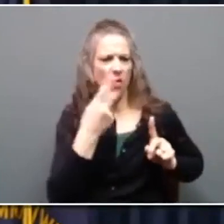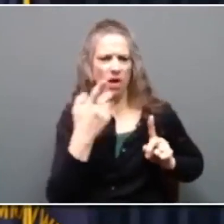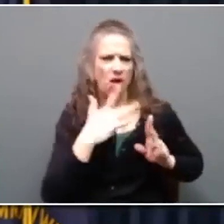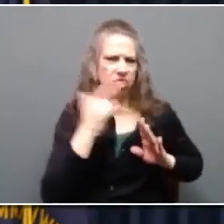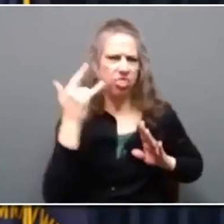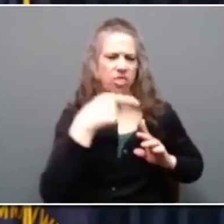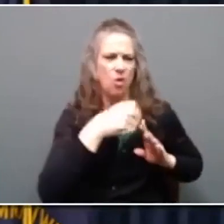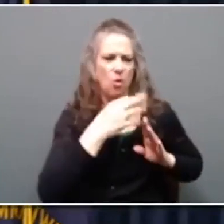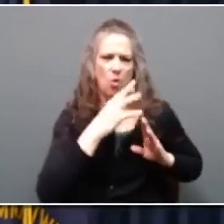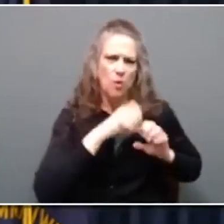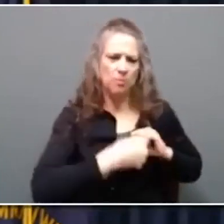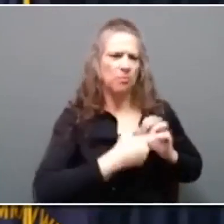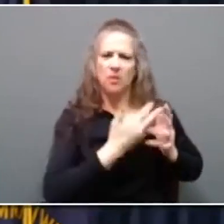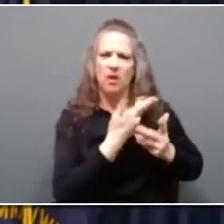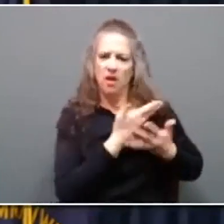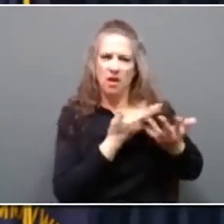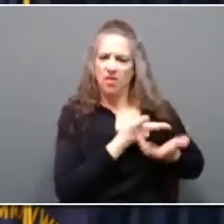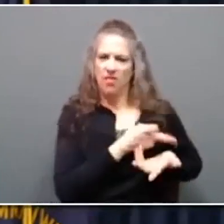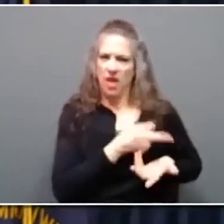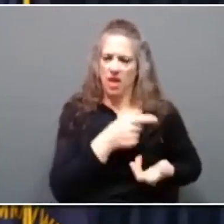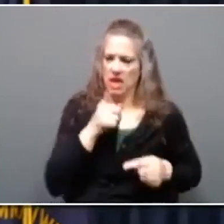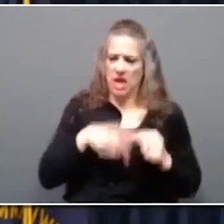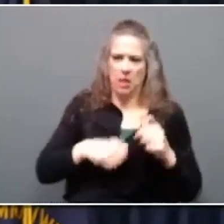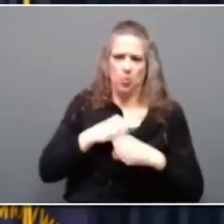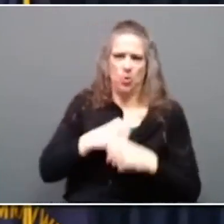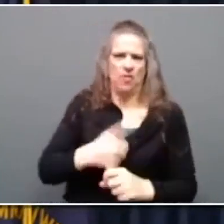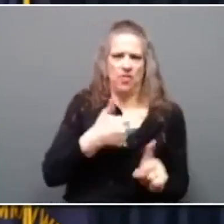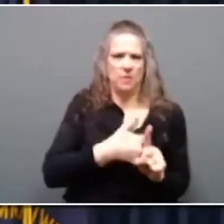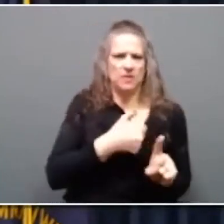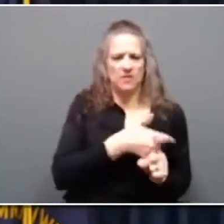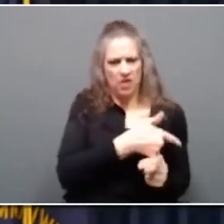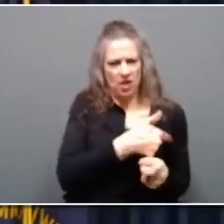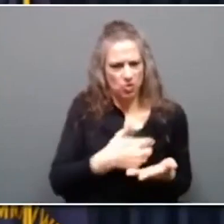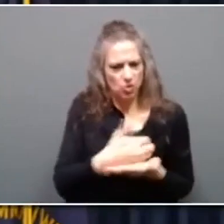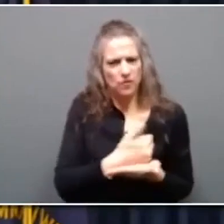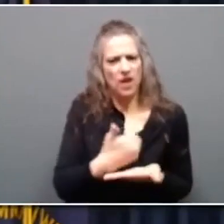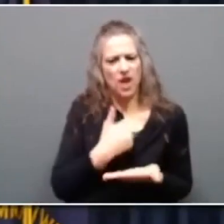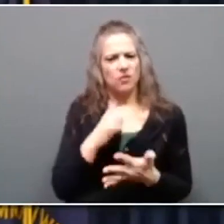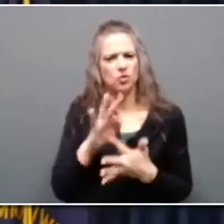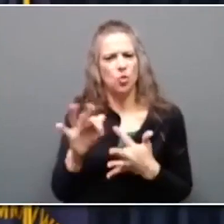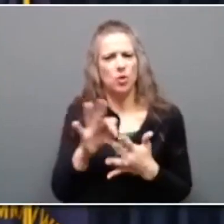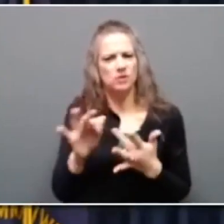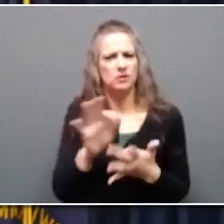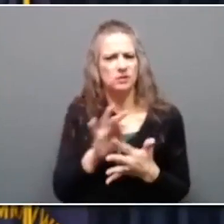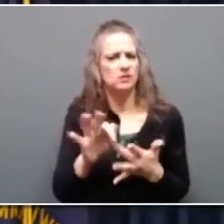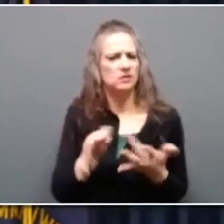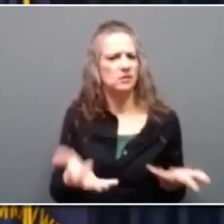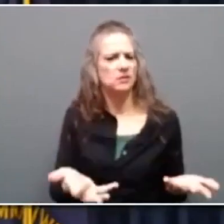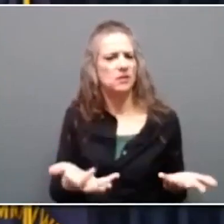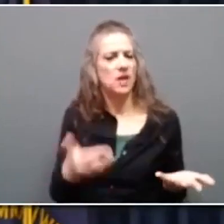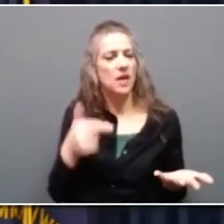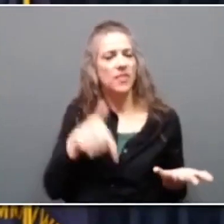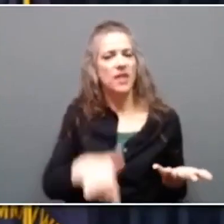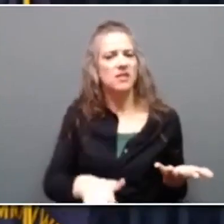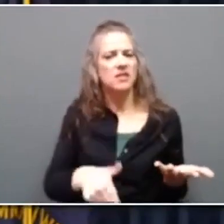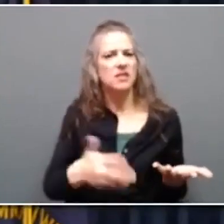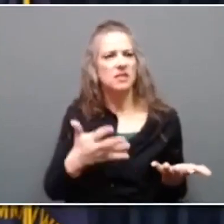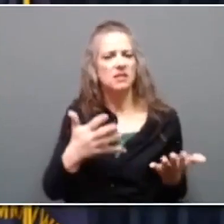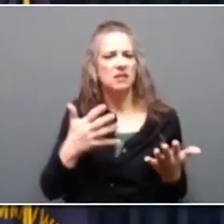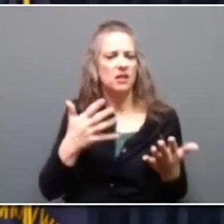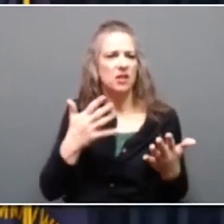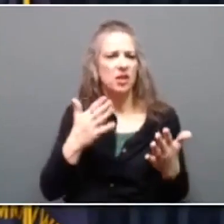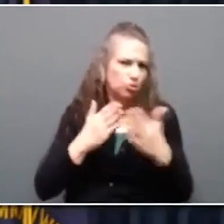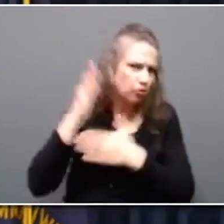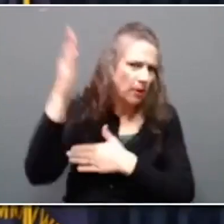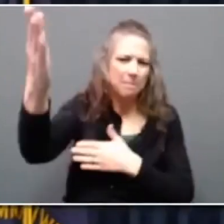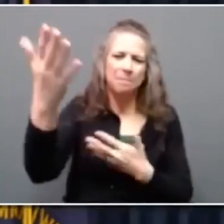protect themselves. I mean, they deserve options. This level of extremism, people of Kentucky do not like,